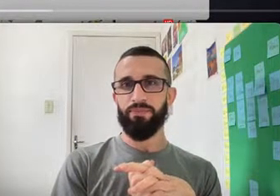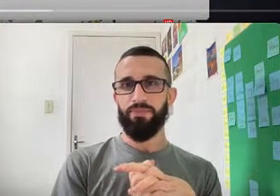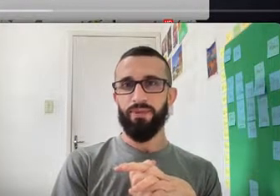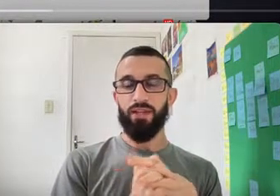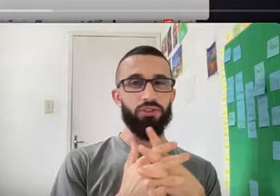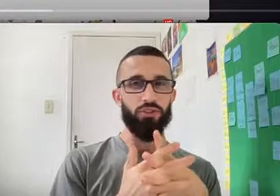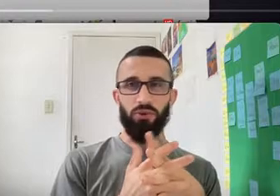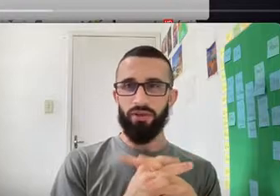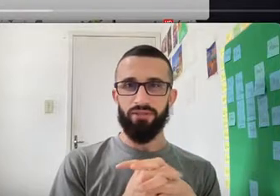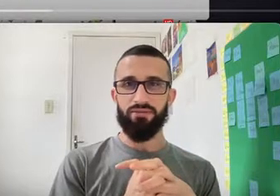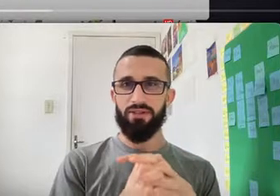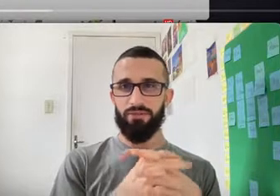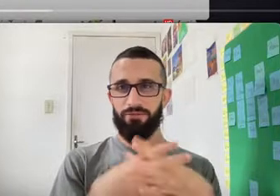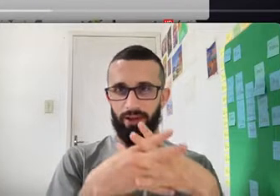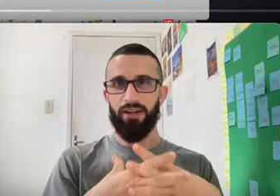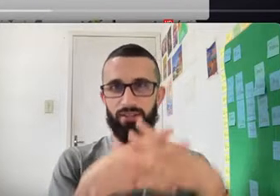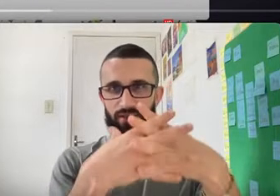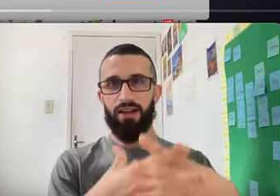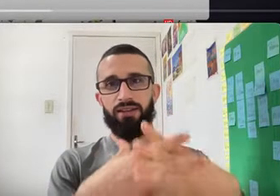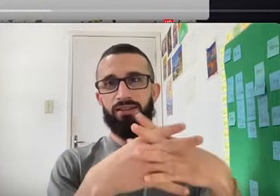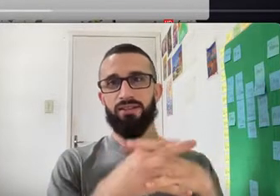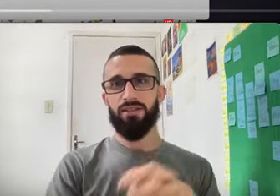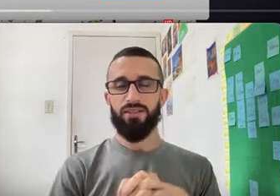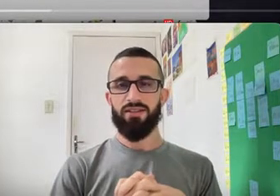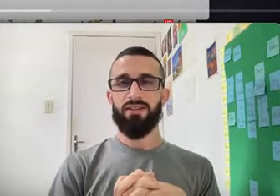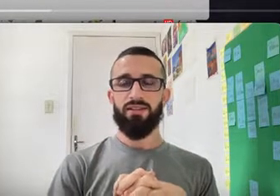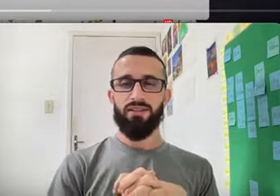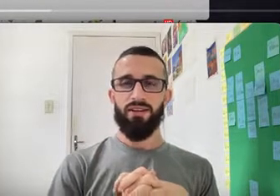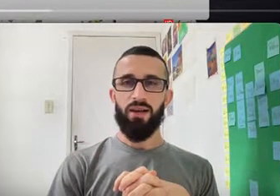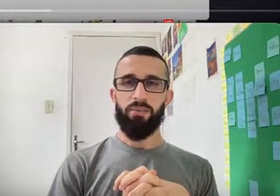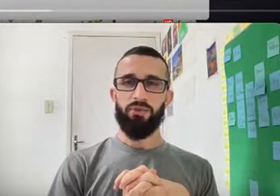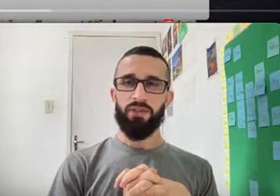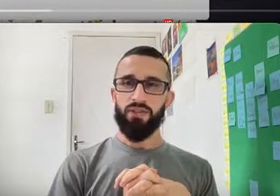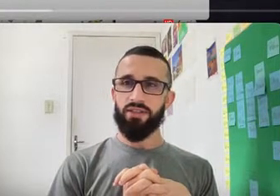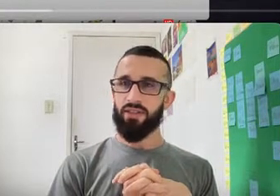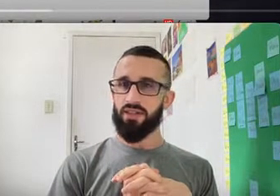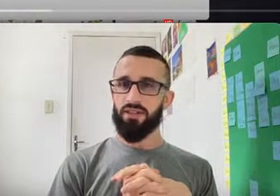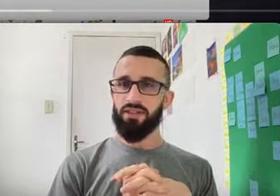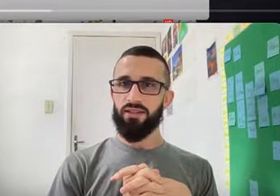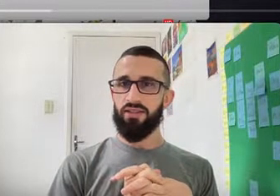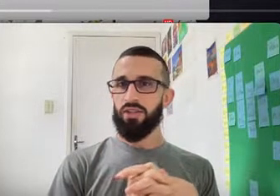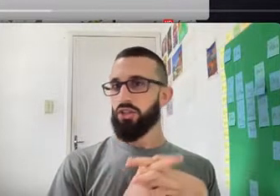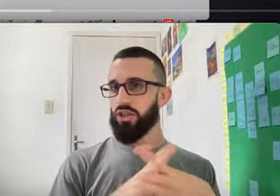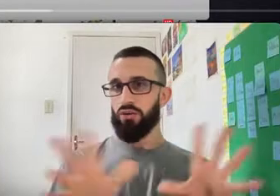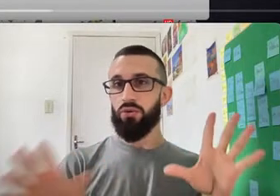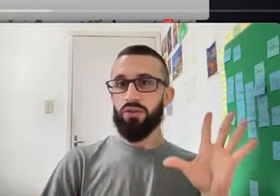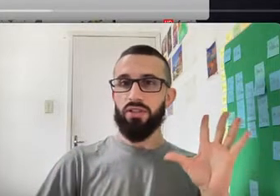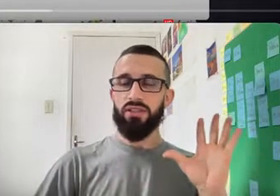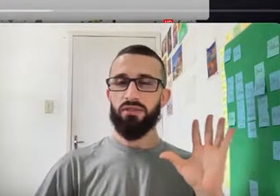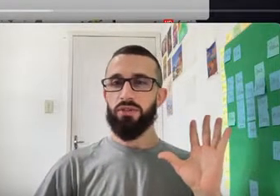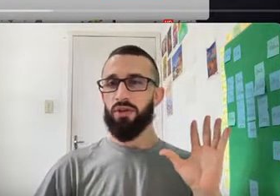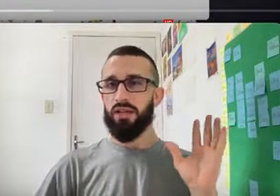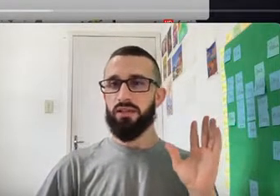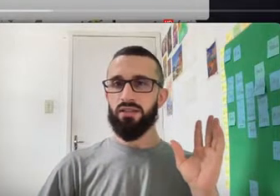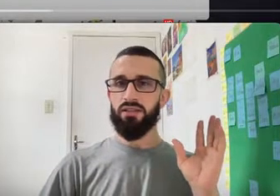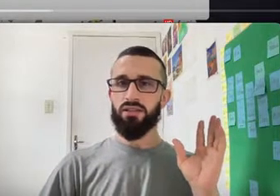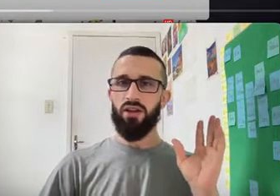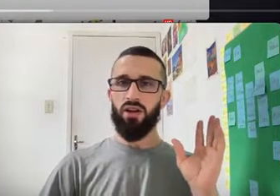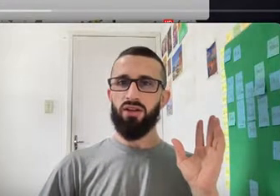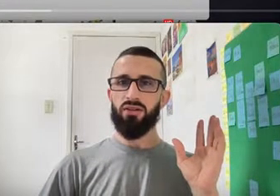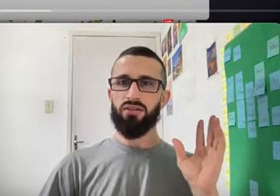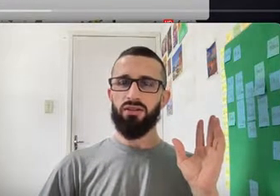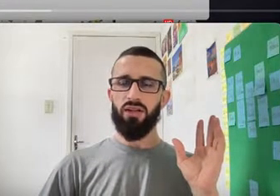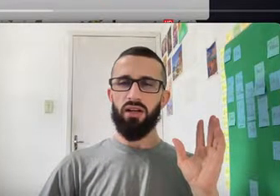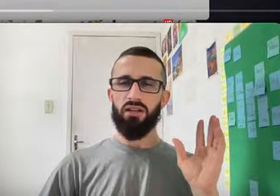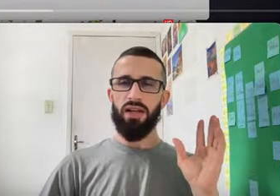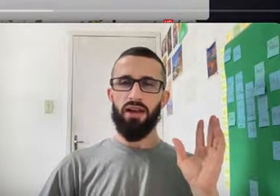Enjoy The Fact That Aproveita você está aqui Já curta Esse Vídeo And This Is